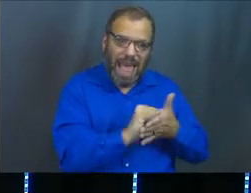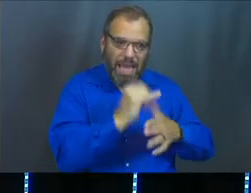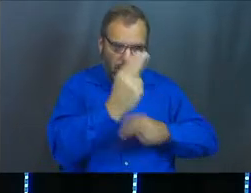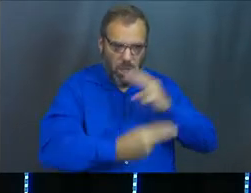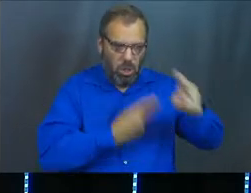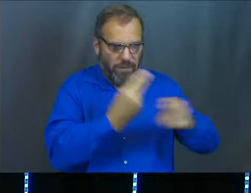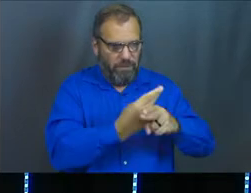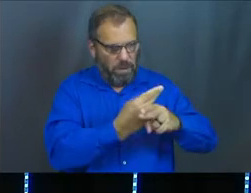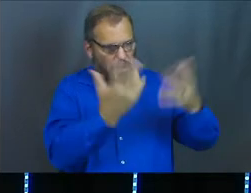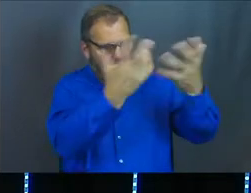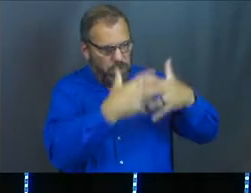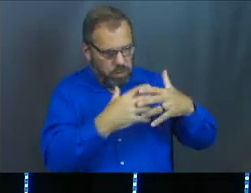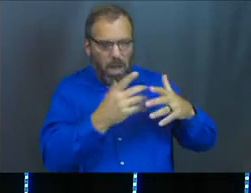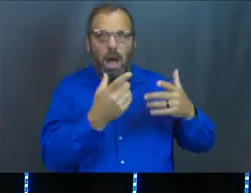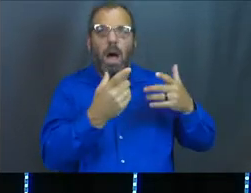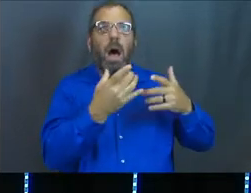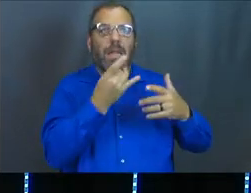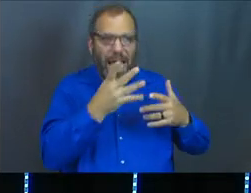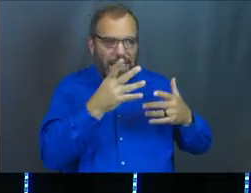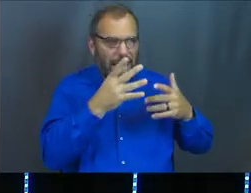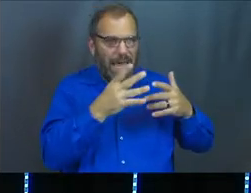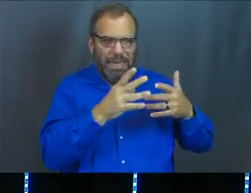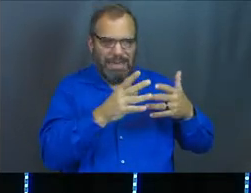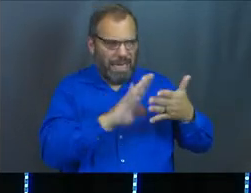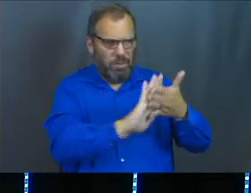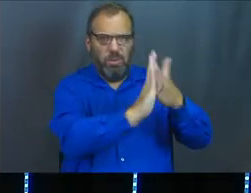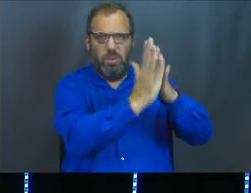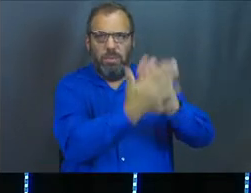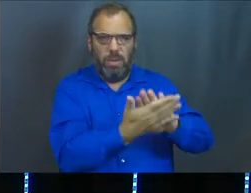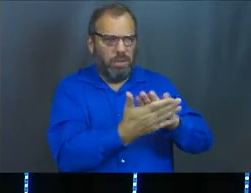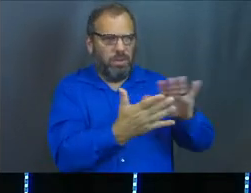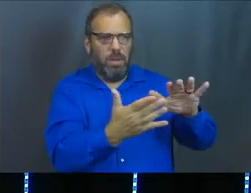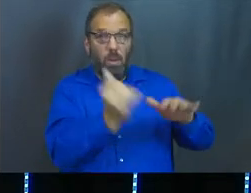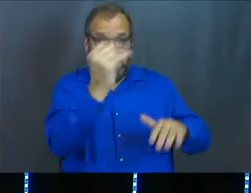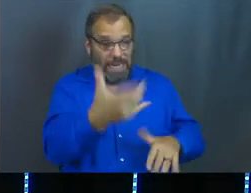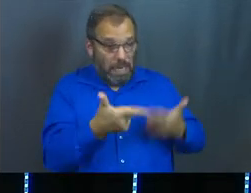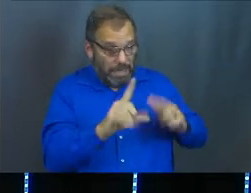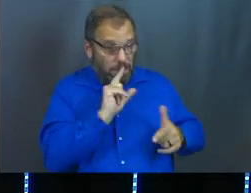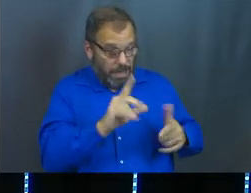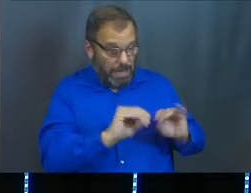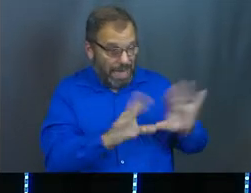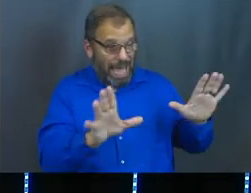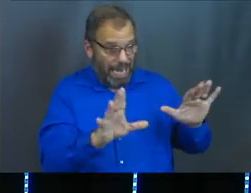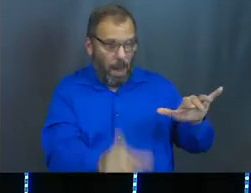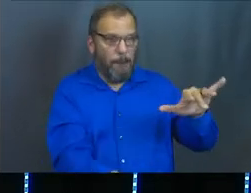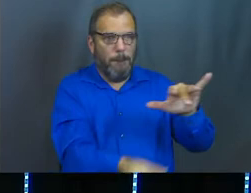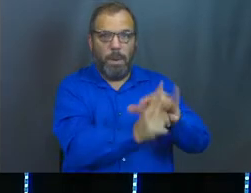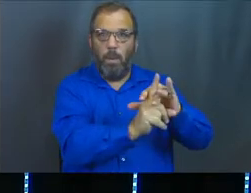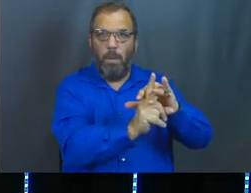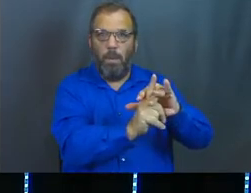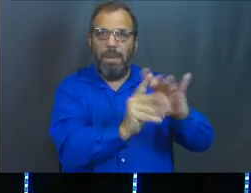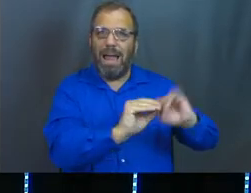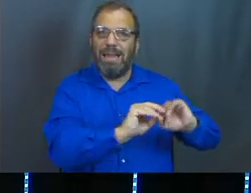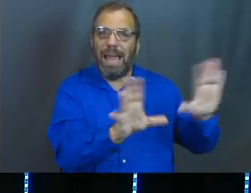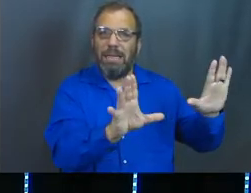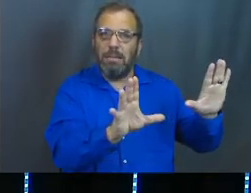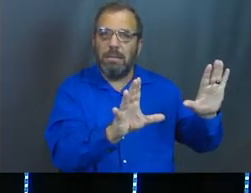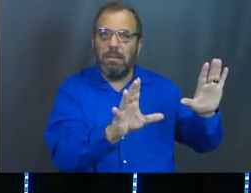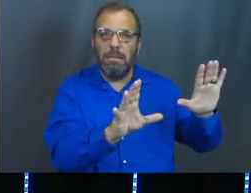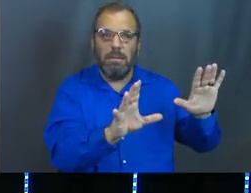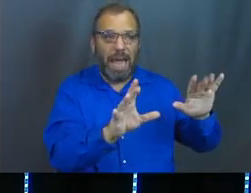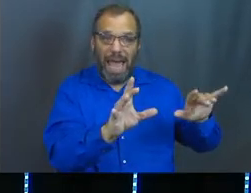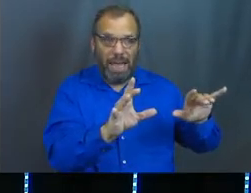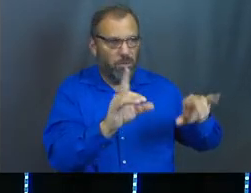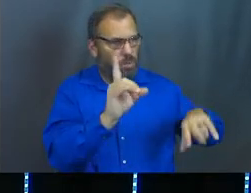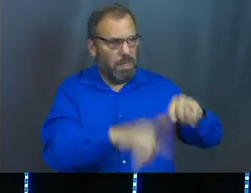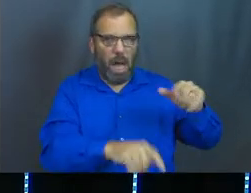universe works, light had to emerge. When God said, let there be light, there was light. And there was no